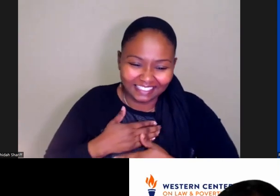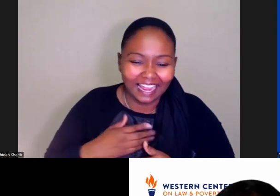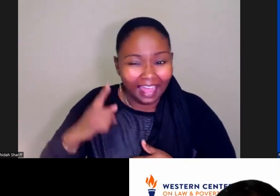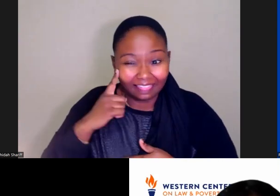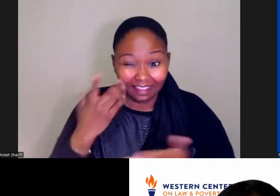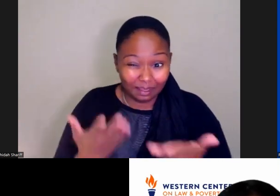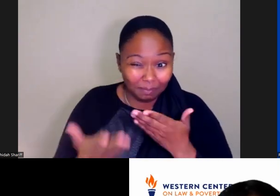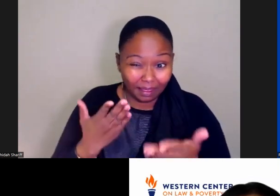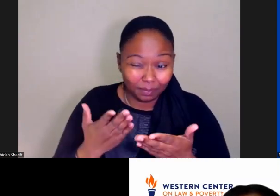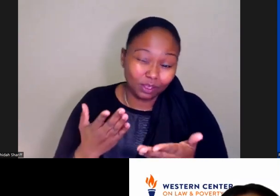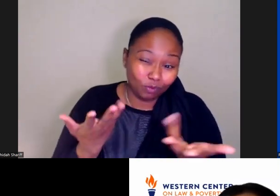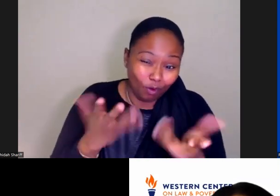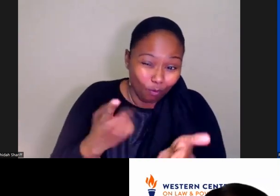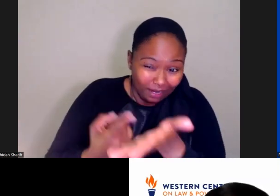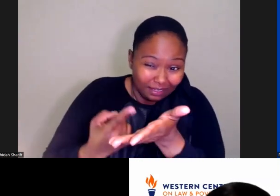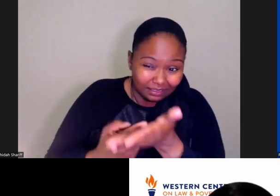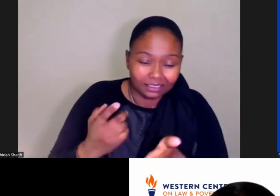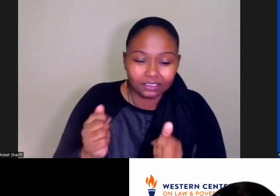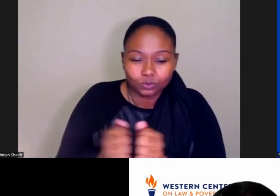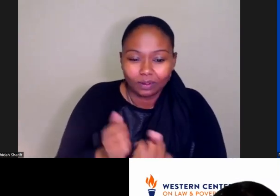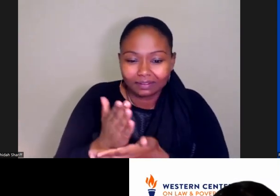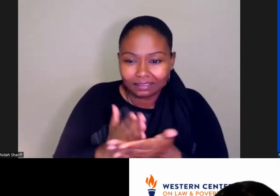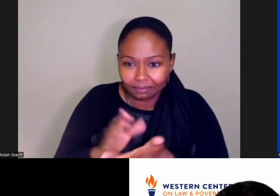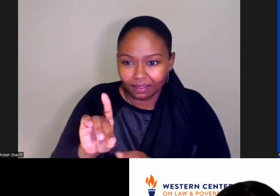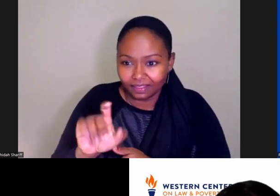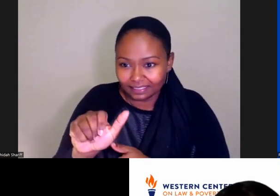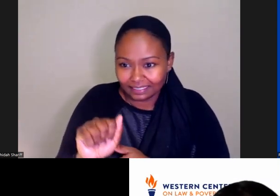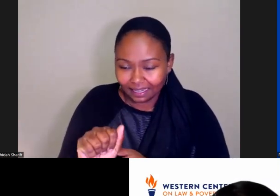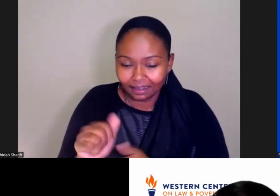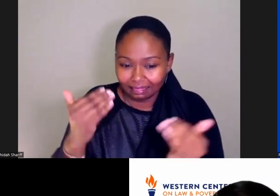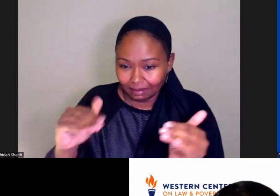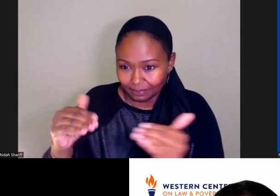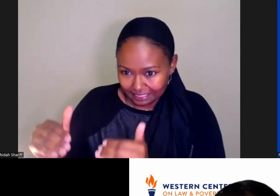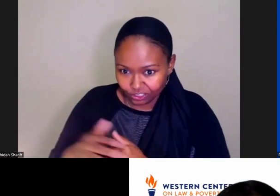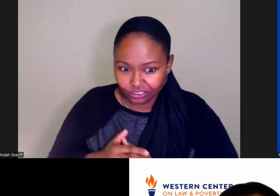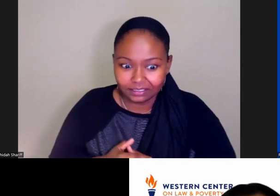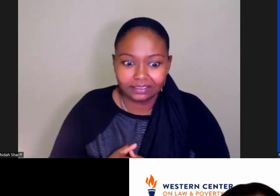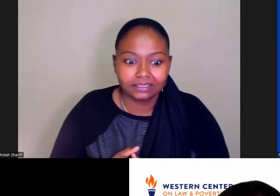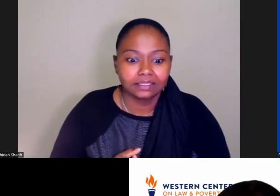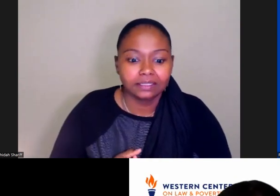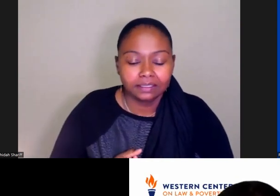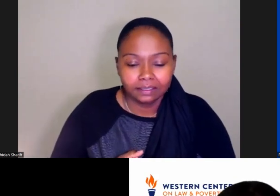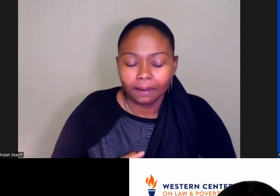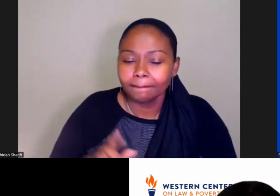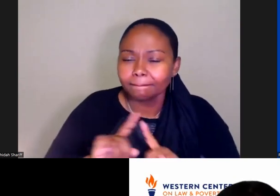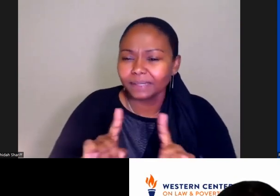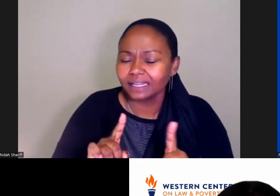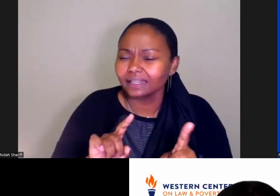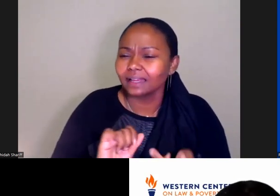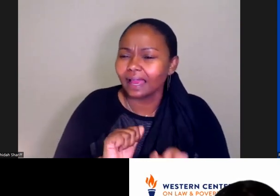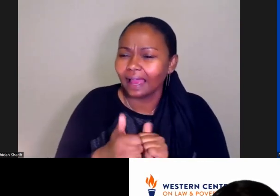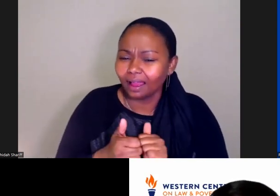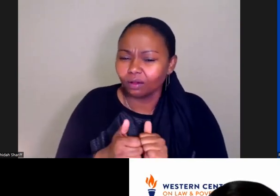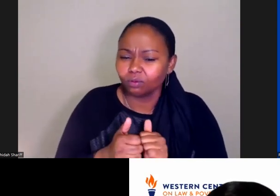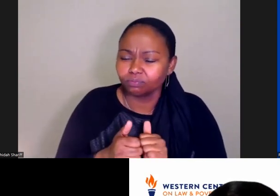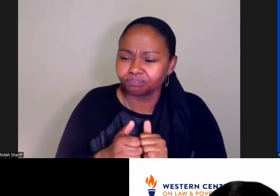on this with some of the data limitations and aggregation of data, but wonder how consistent these data